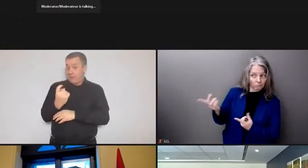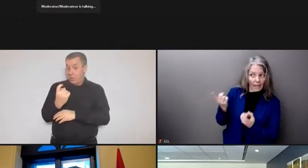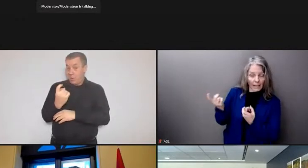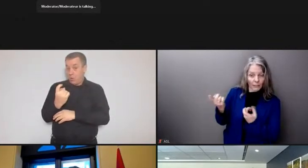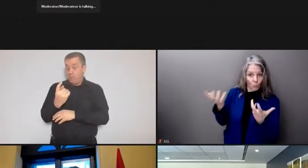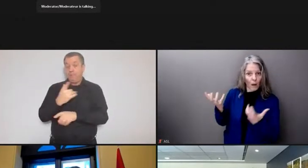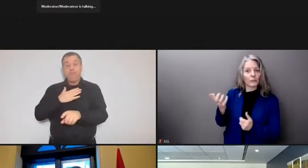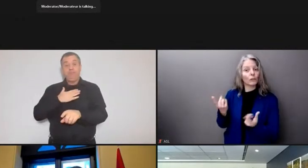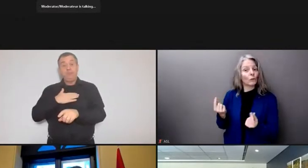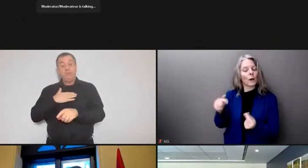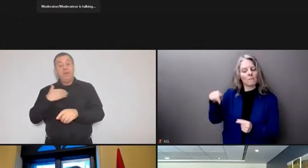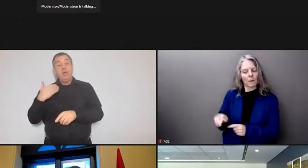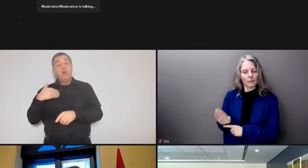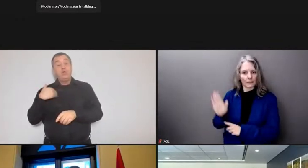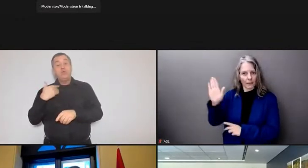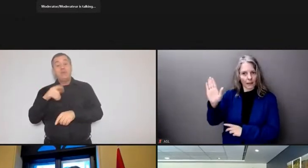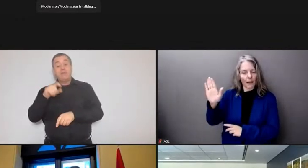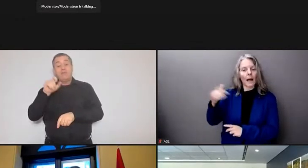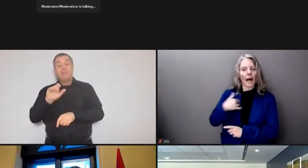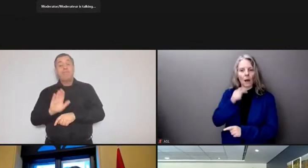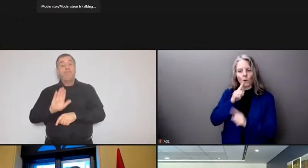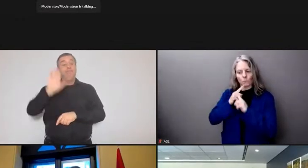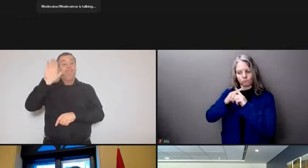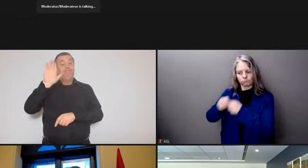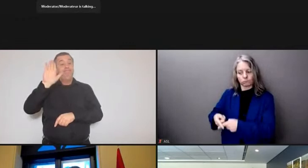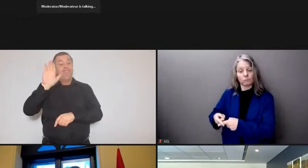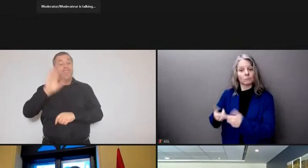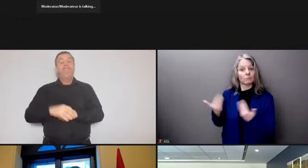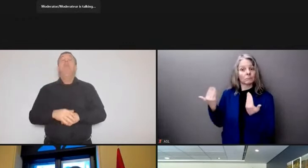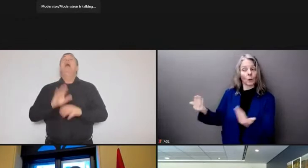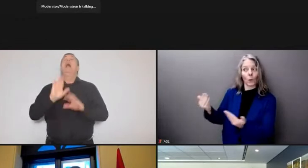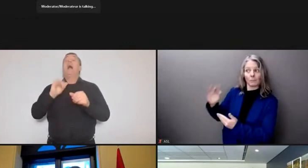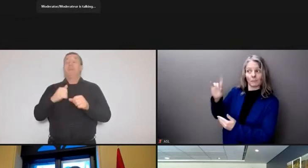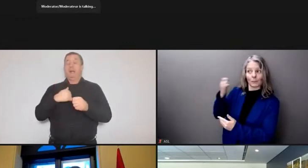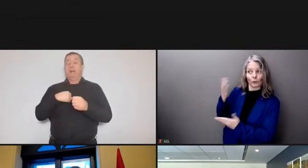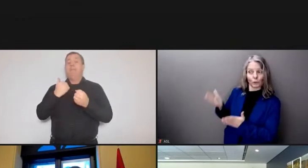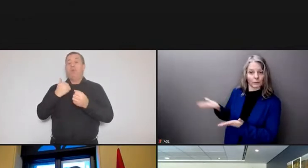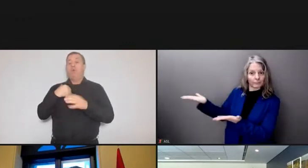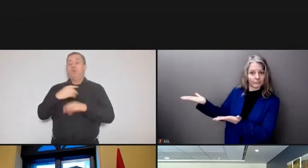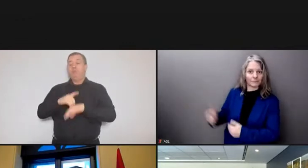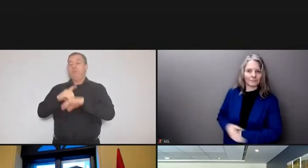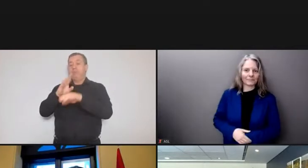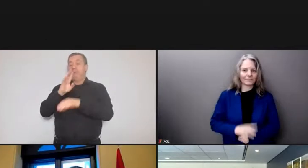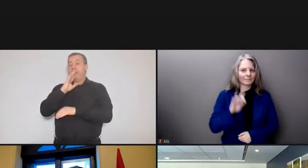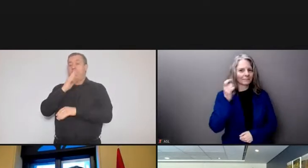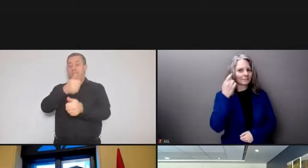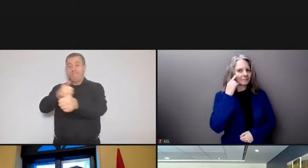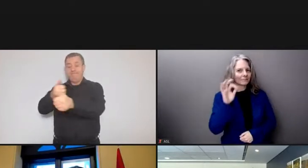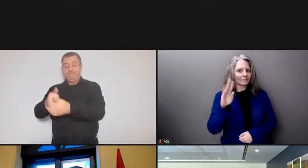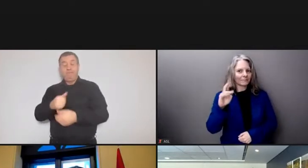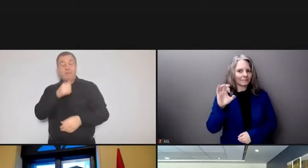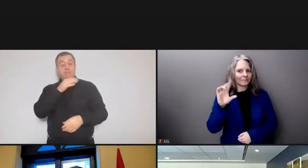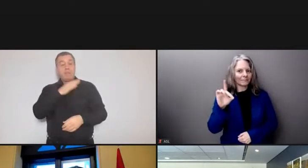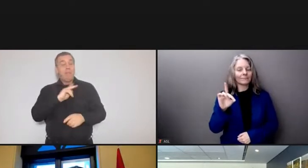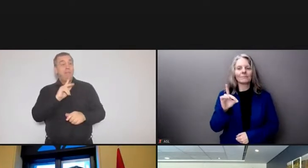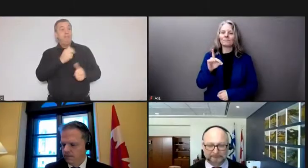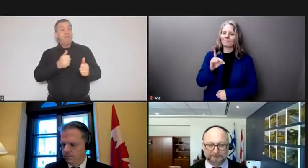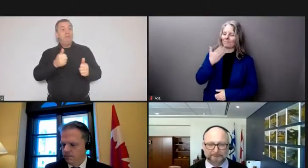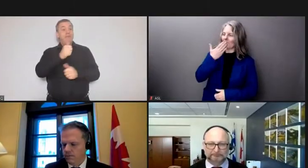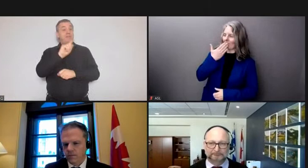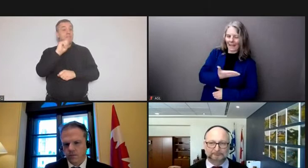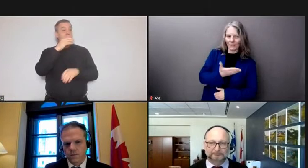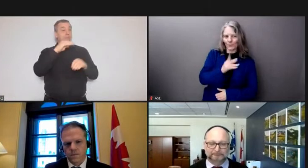and i will unmute you so ministers you have the floor okay well thank you very much catherine merci beaucoup